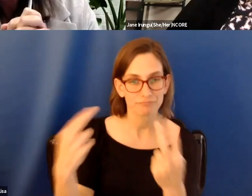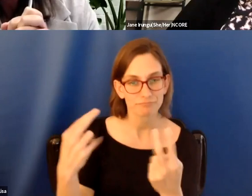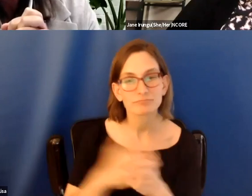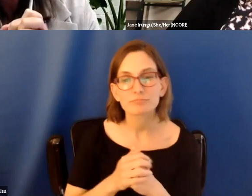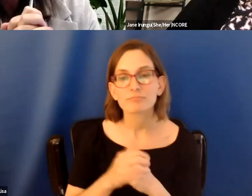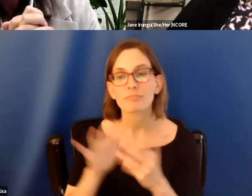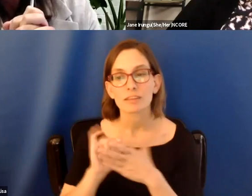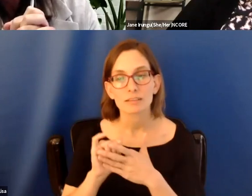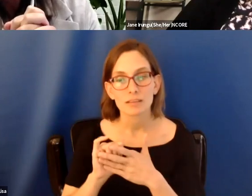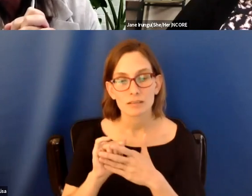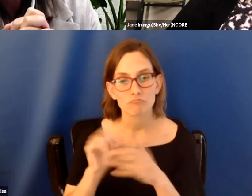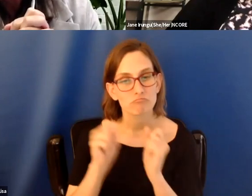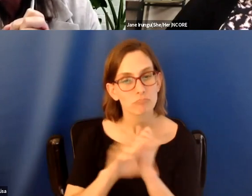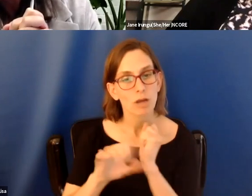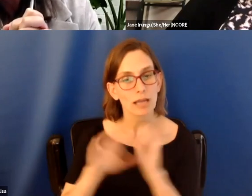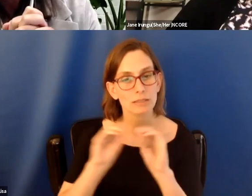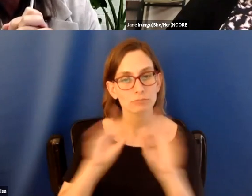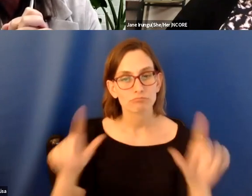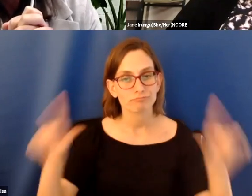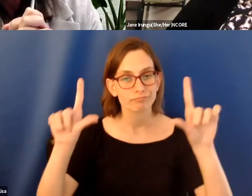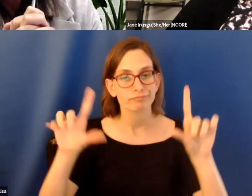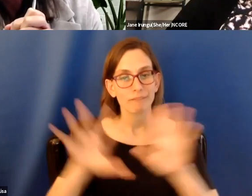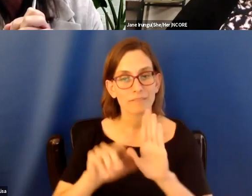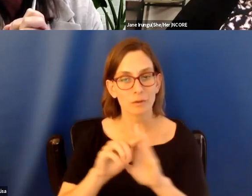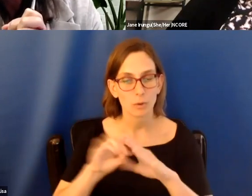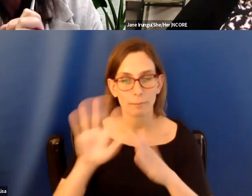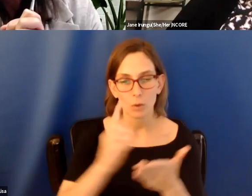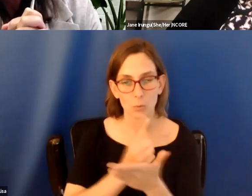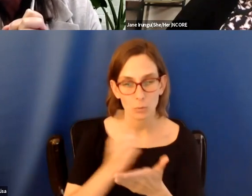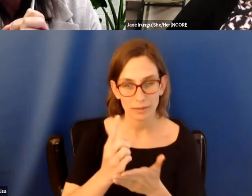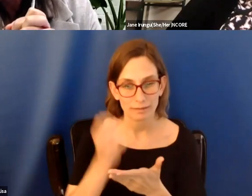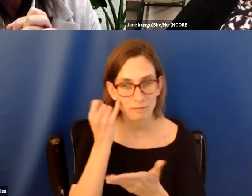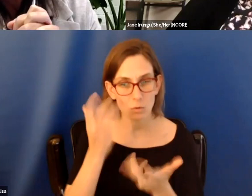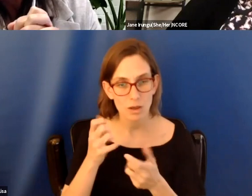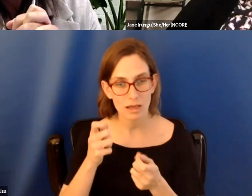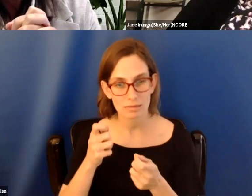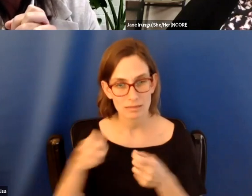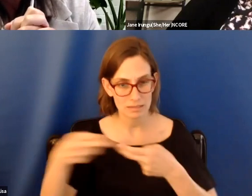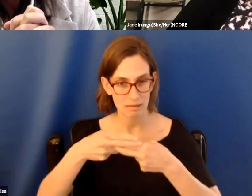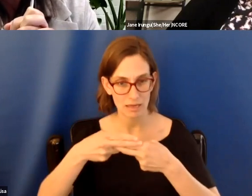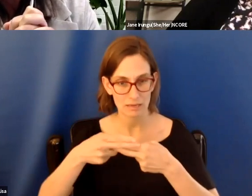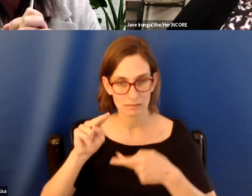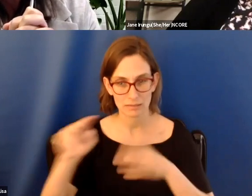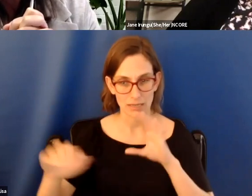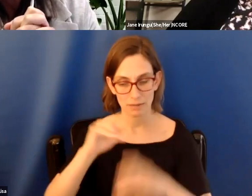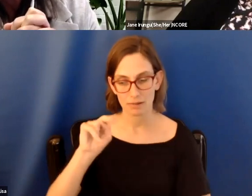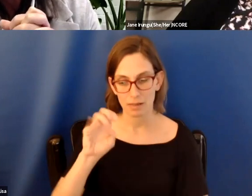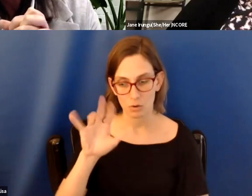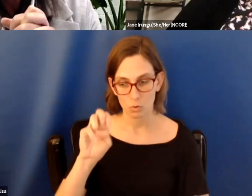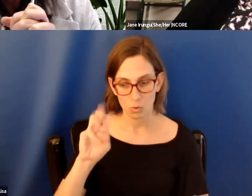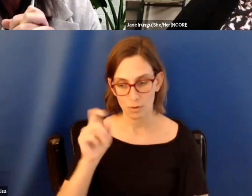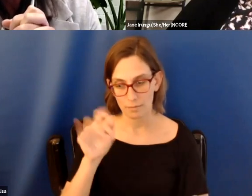to be available in about a week. If you want the slides from Dr. Starr, you can email Encorewebinars at ou